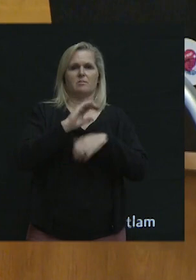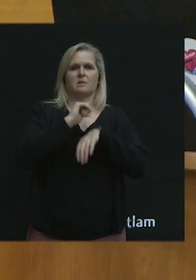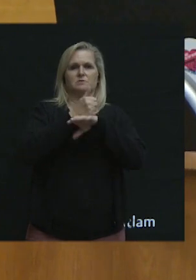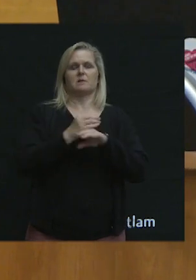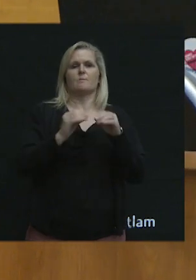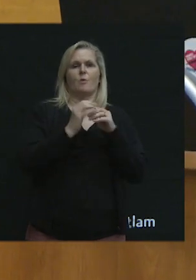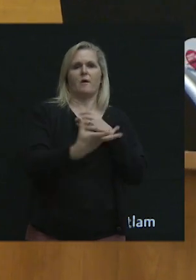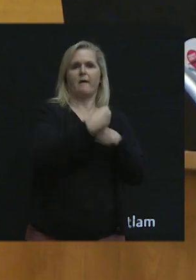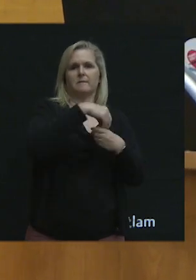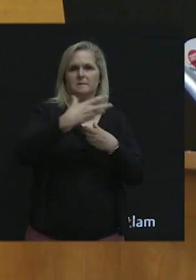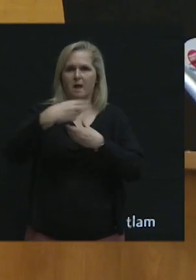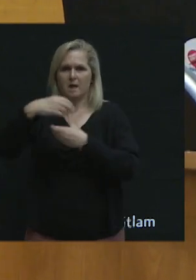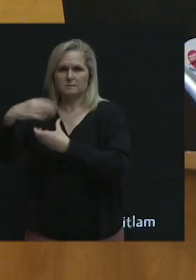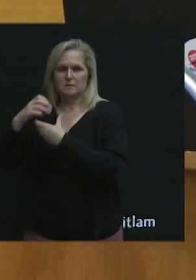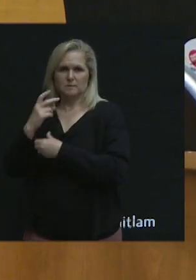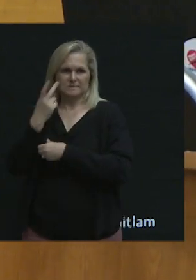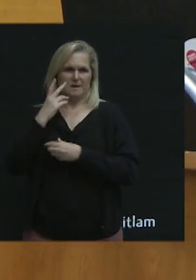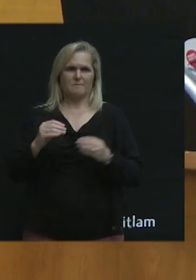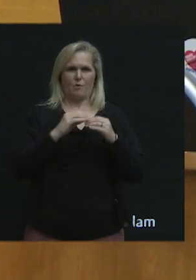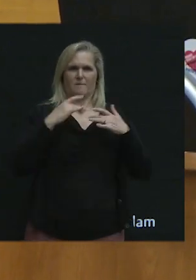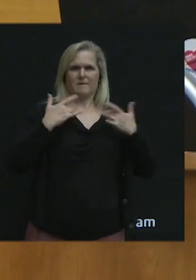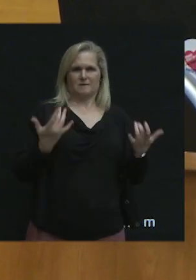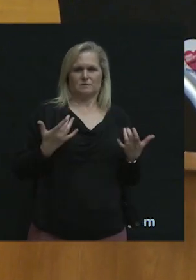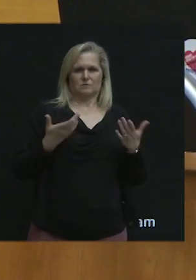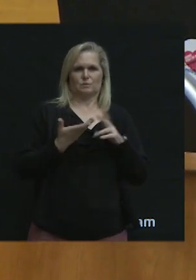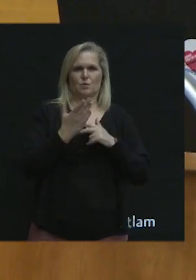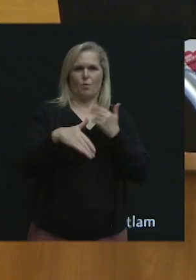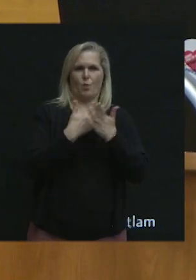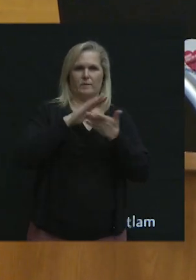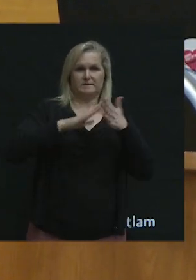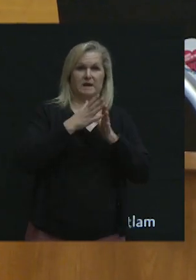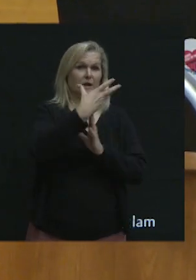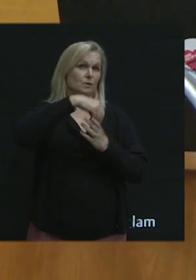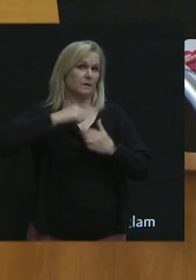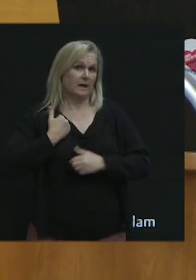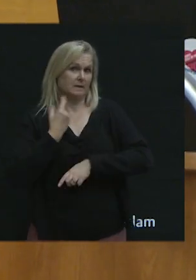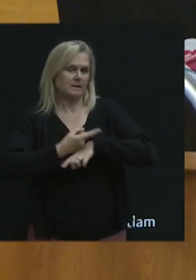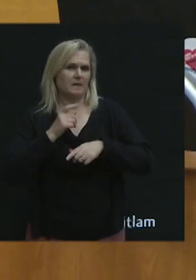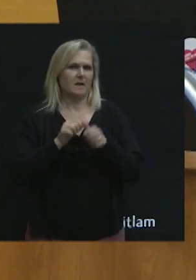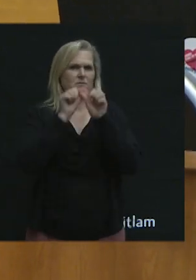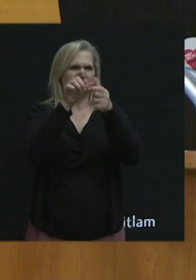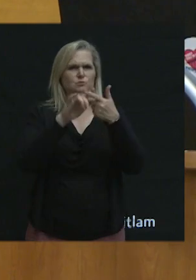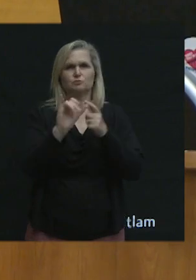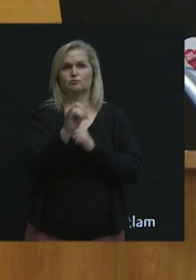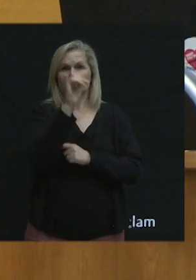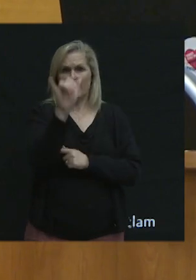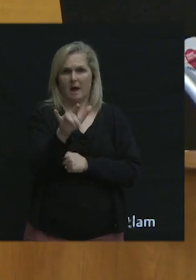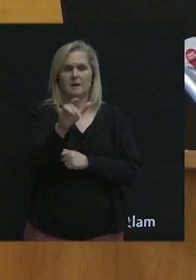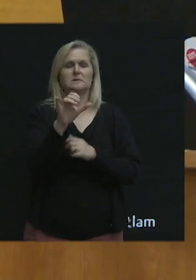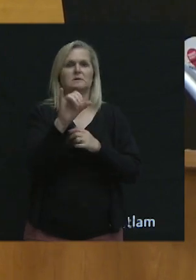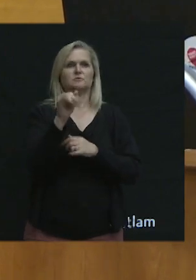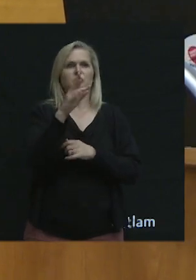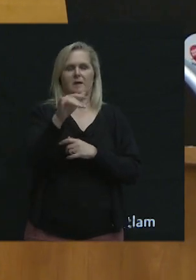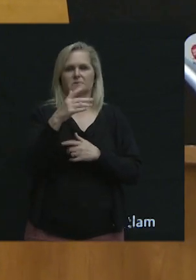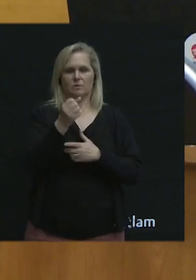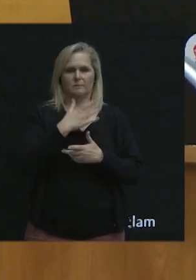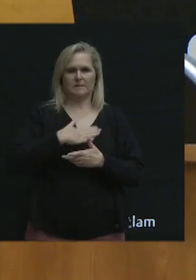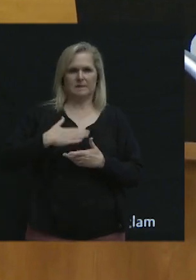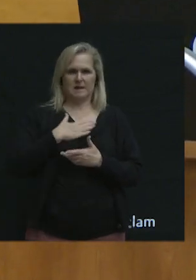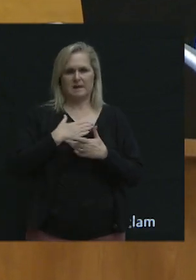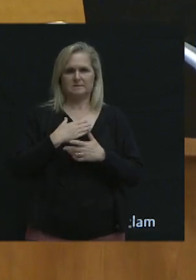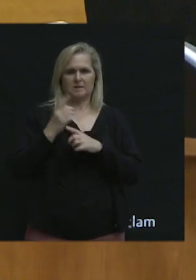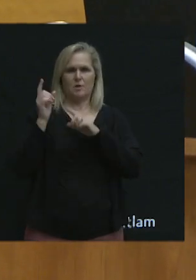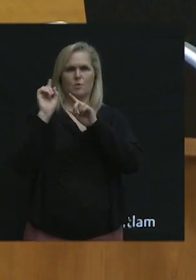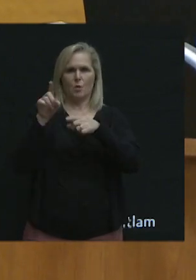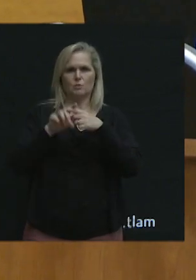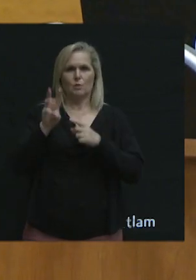engagements. You'll see more events around the city including being at Canada Day and it goes on until July. So, please get yourself onto our